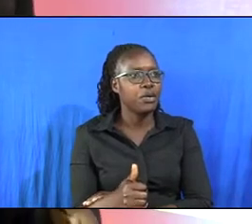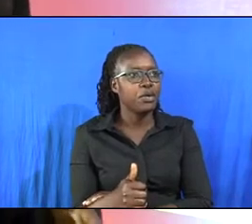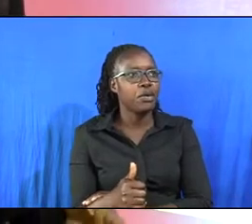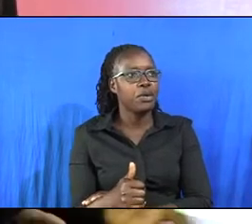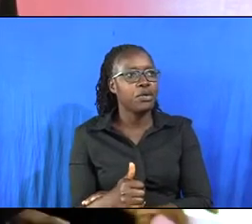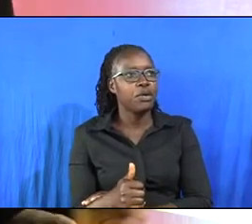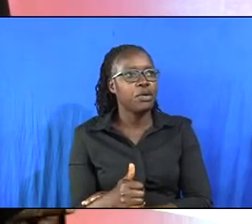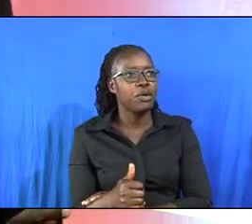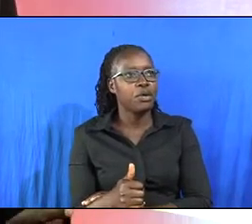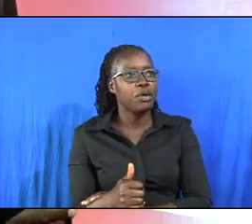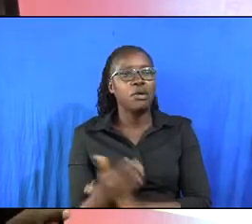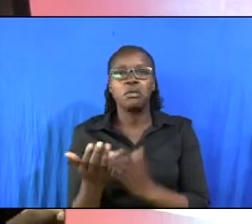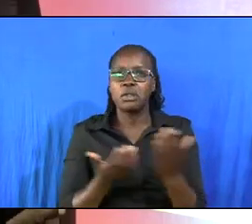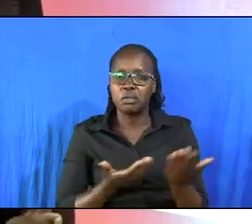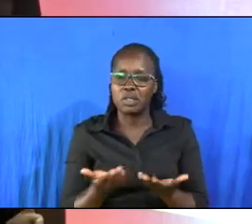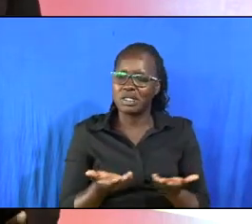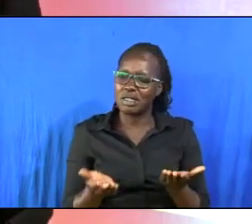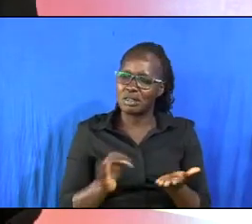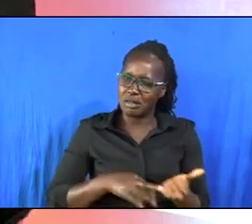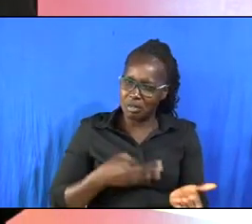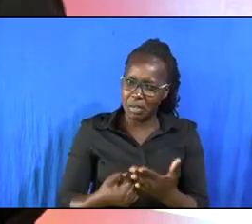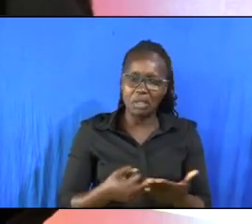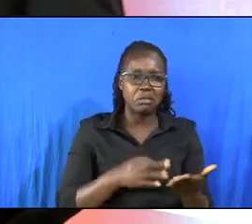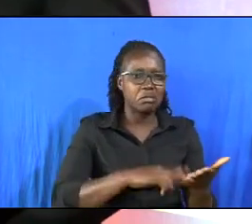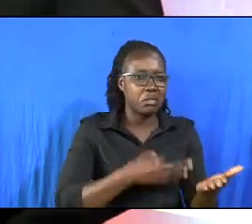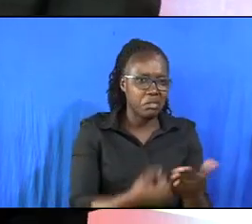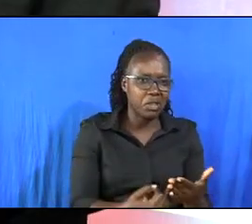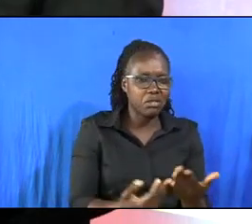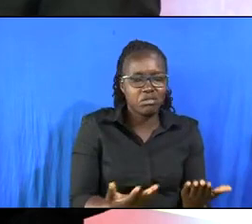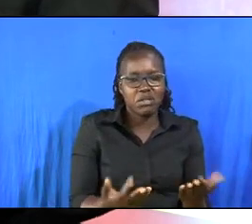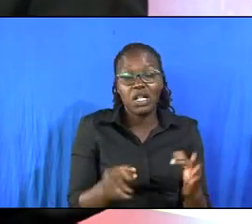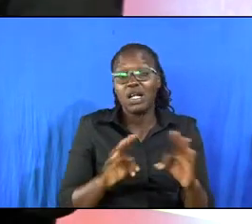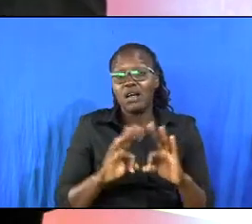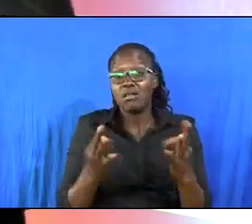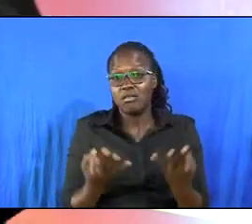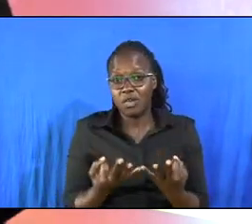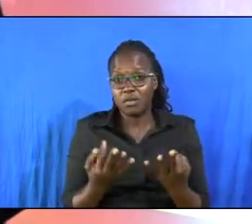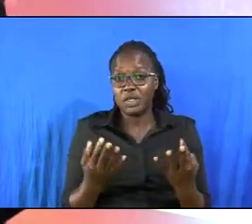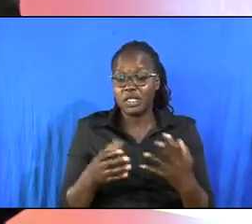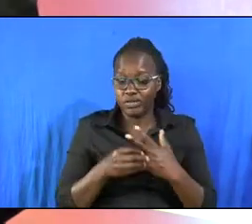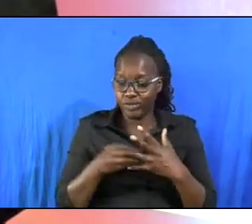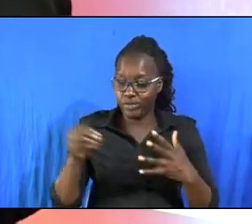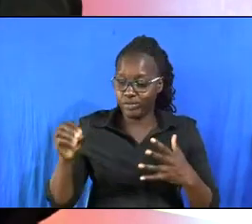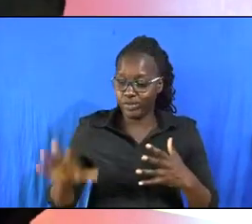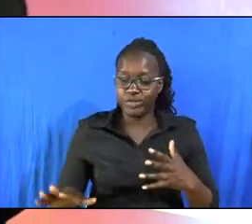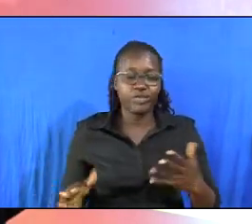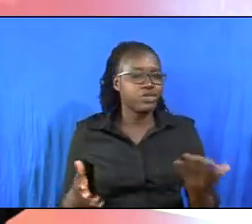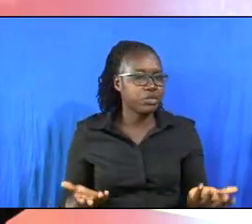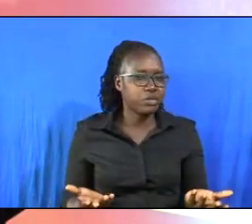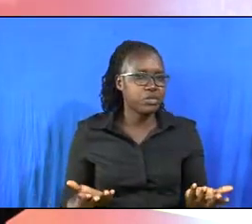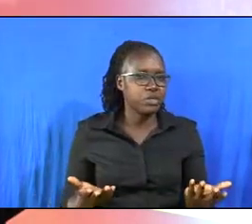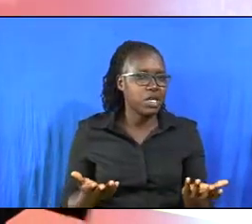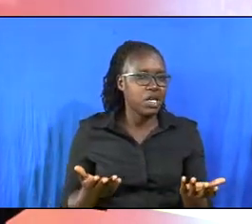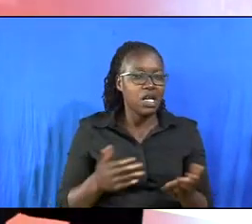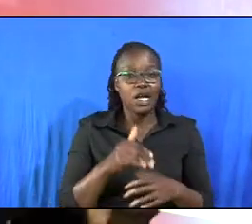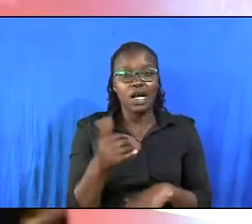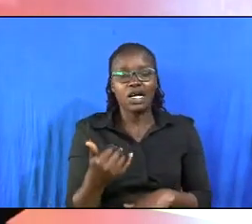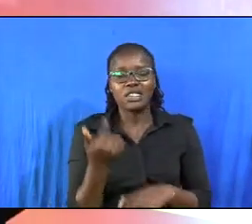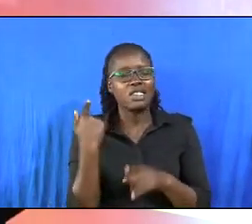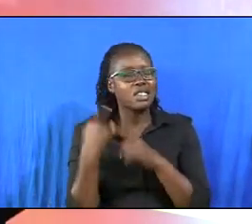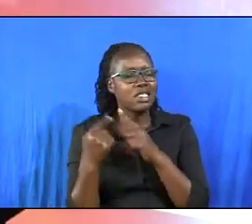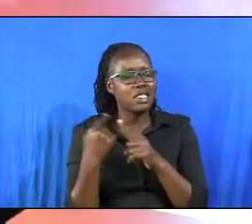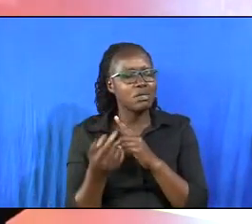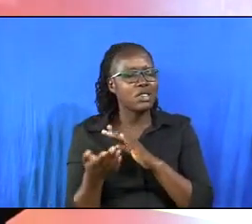have businesses that failed we have families where people divorced we have others who